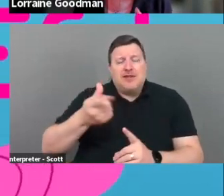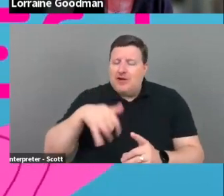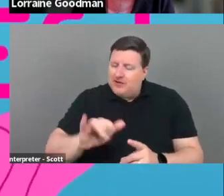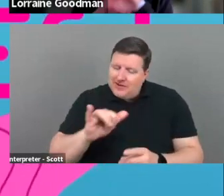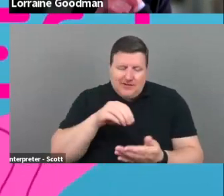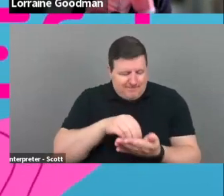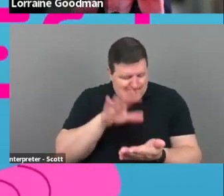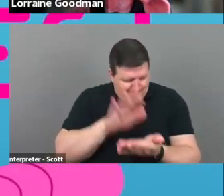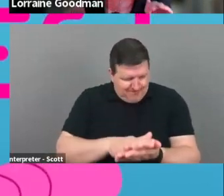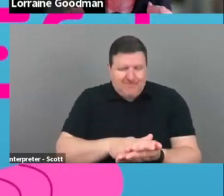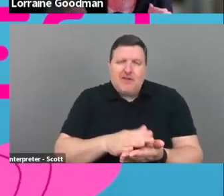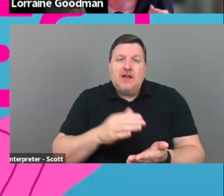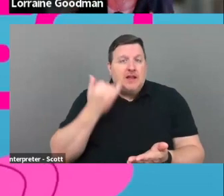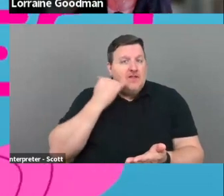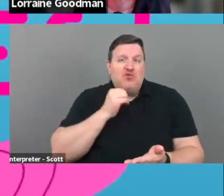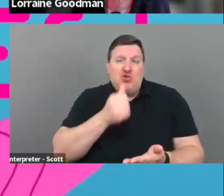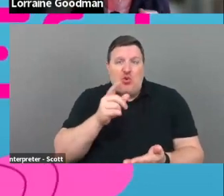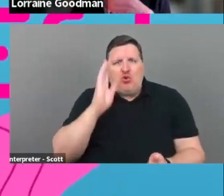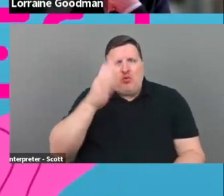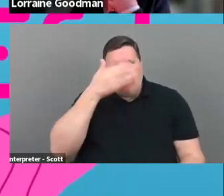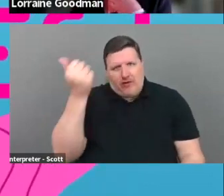don't write it down, you will forget it.